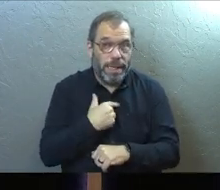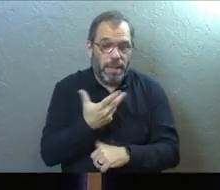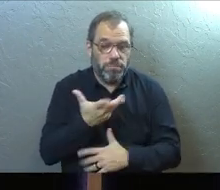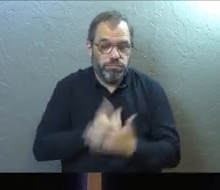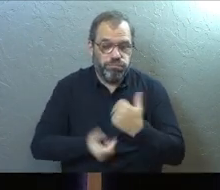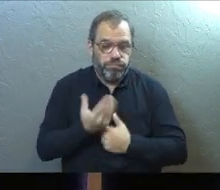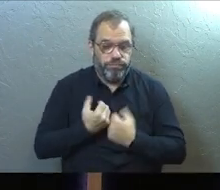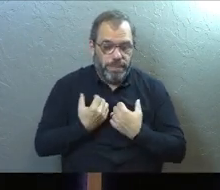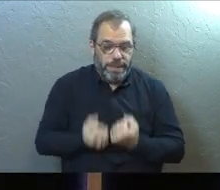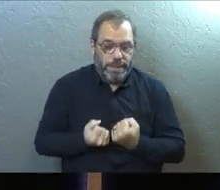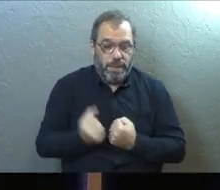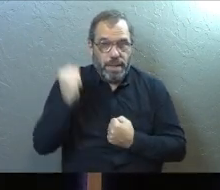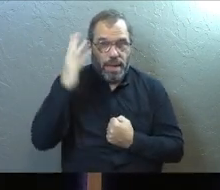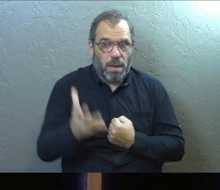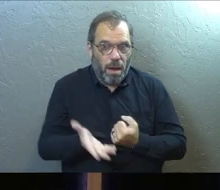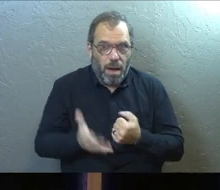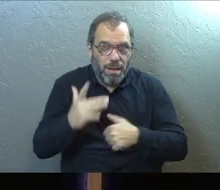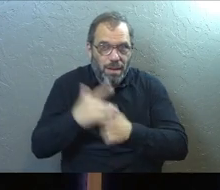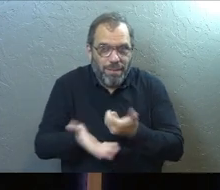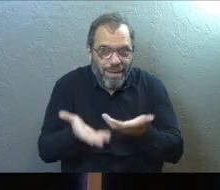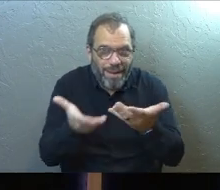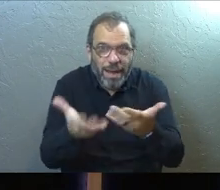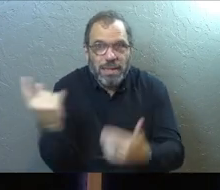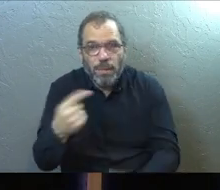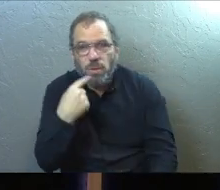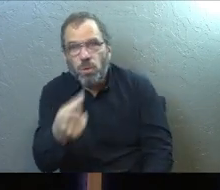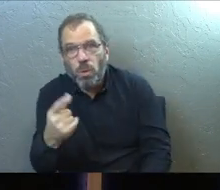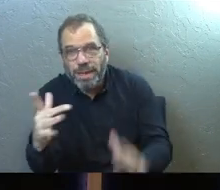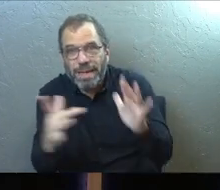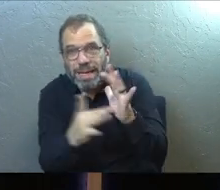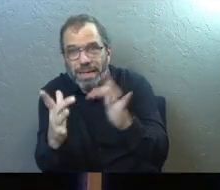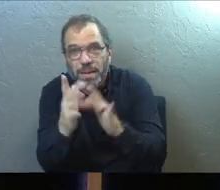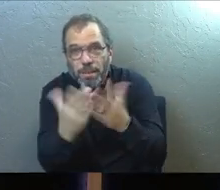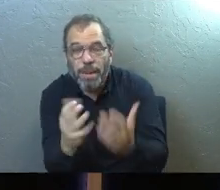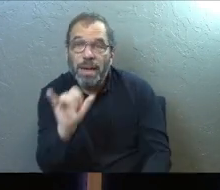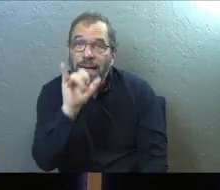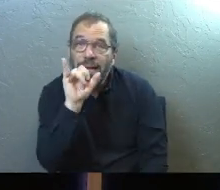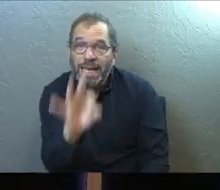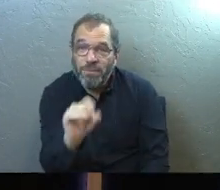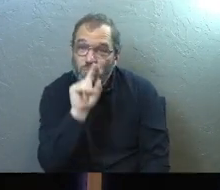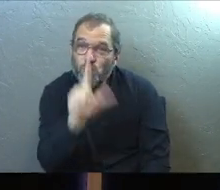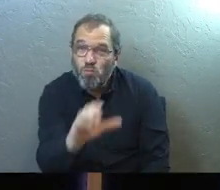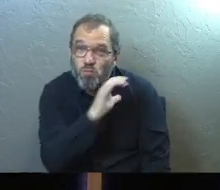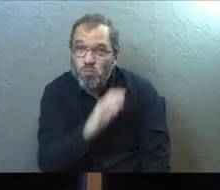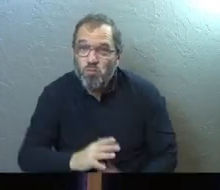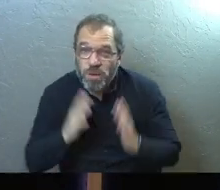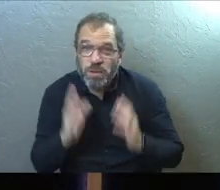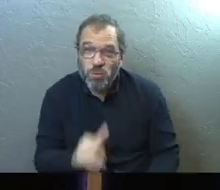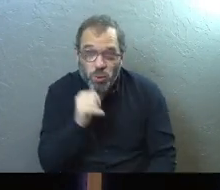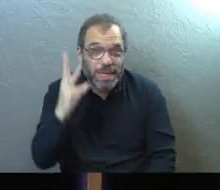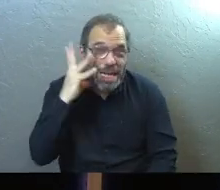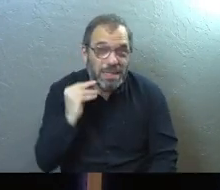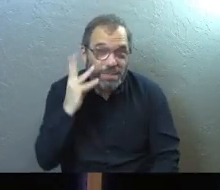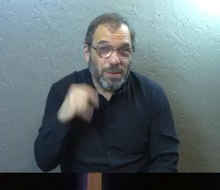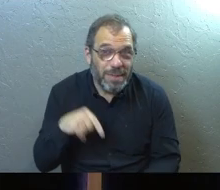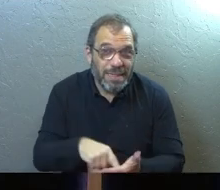healing that God made available to us because someone told us in the Bible that if you are a real Christian, you didn't.